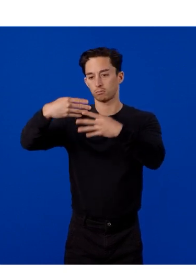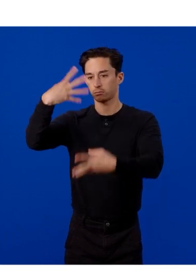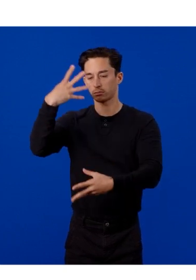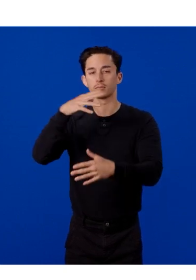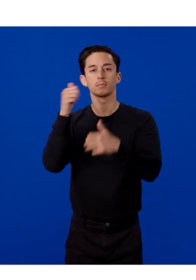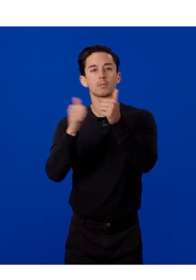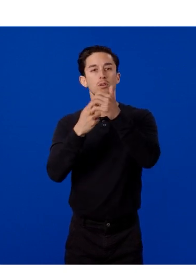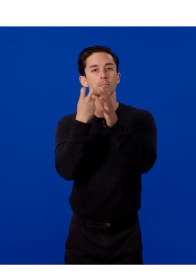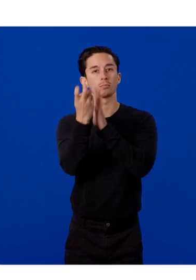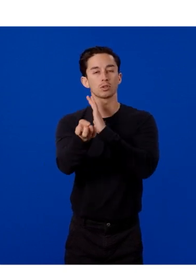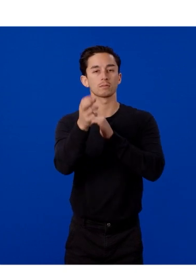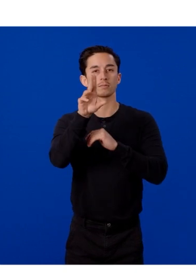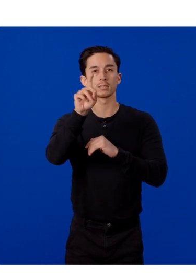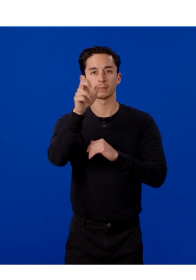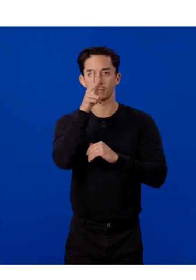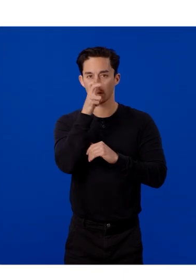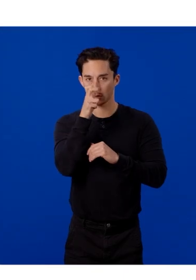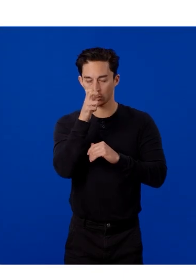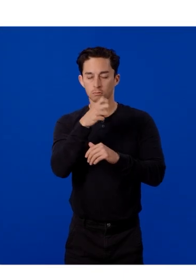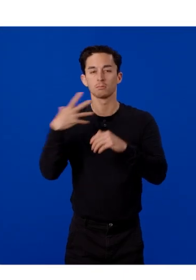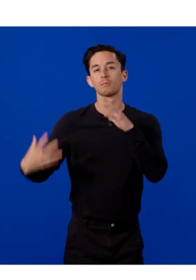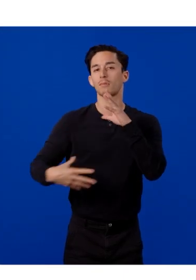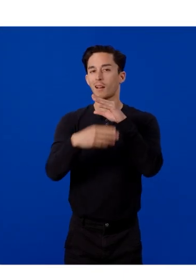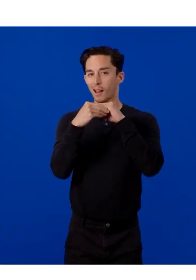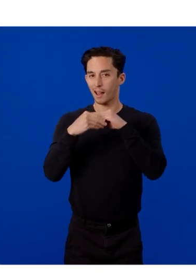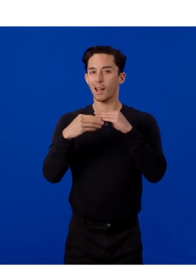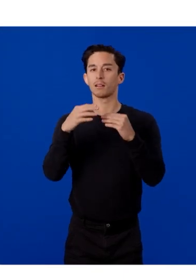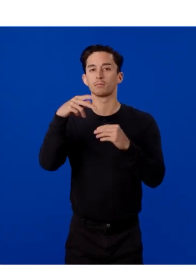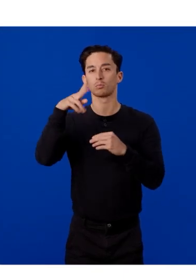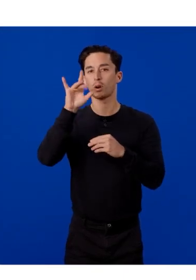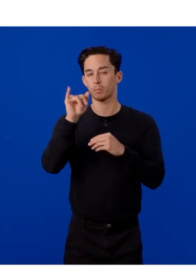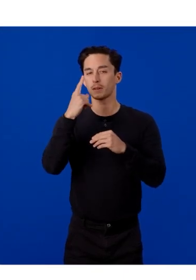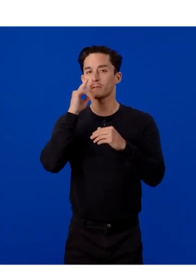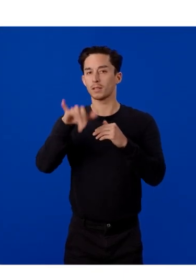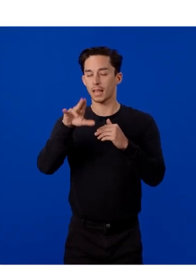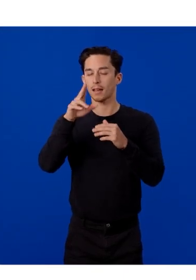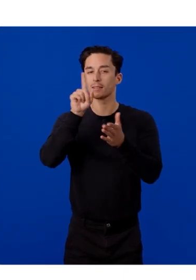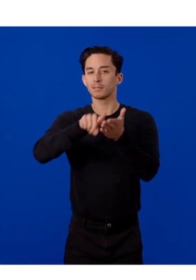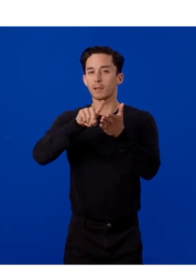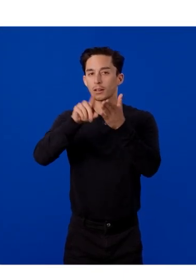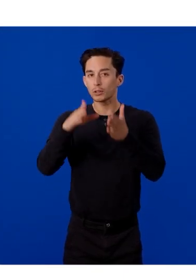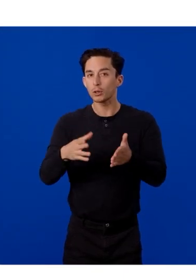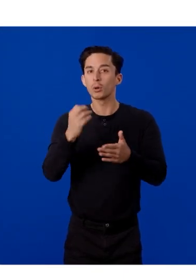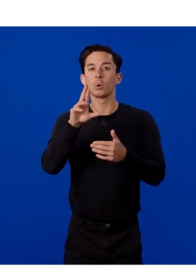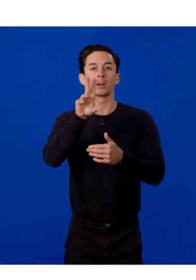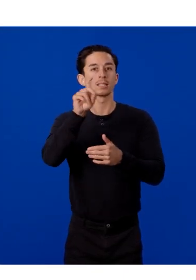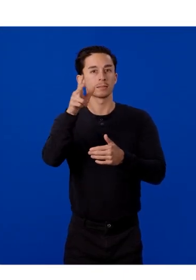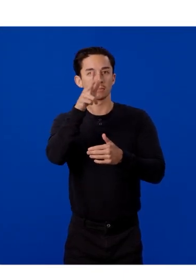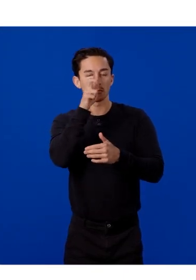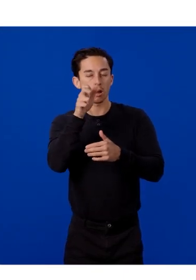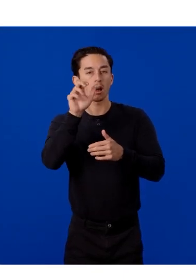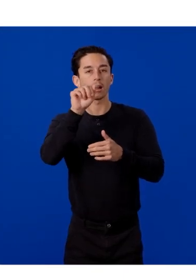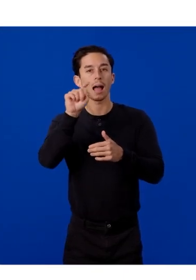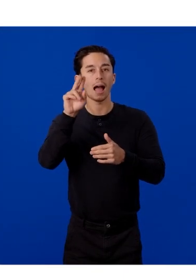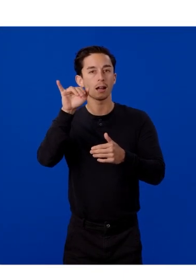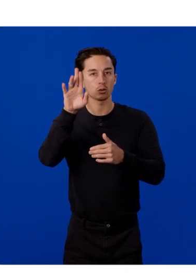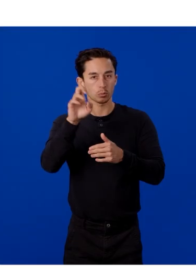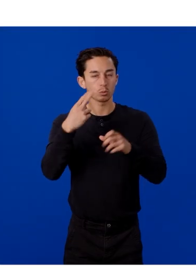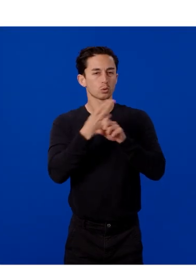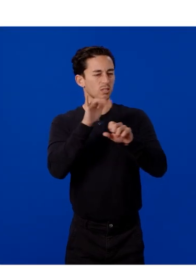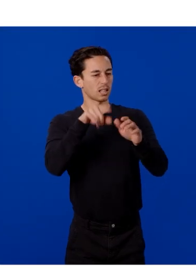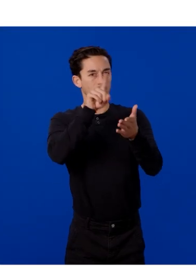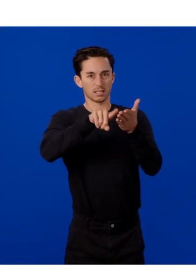Debugger. We can now add properties in the Unity Inspector or via the DebugMember attribute. We'll use the Inspector